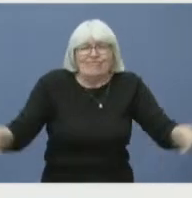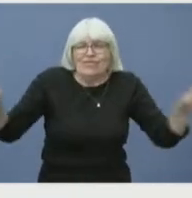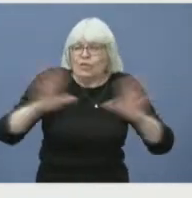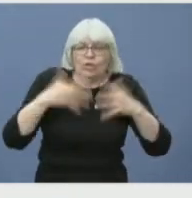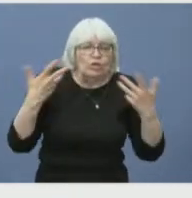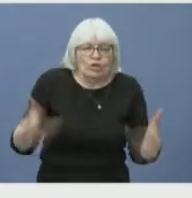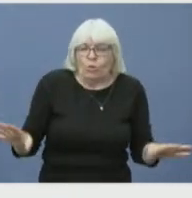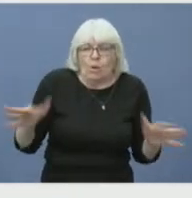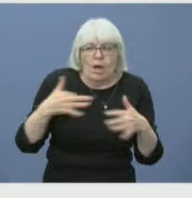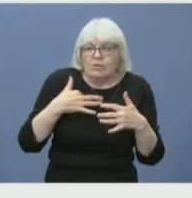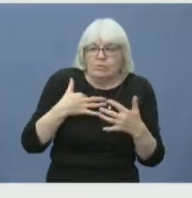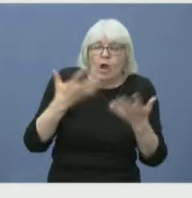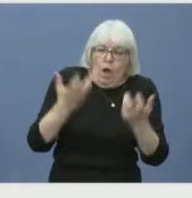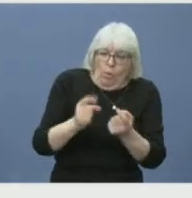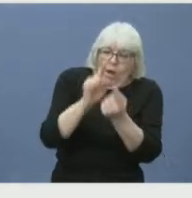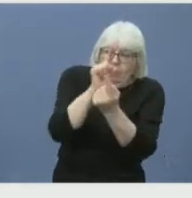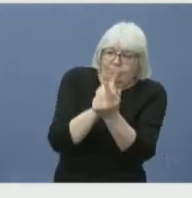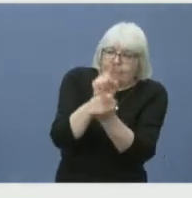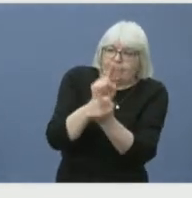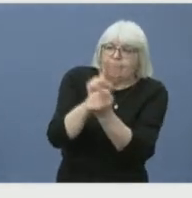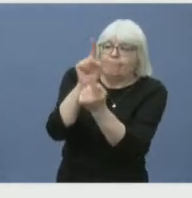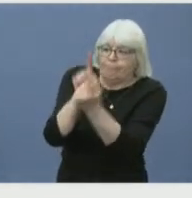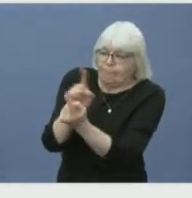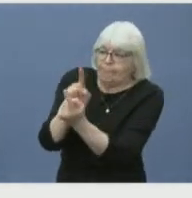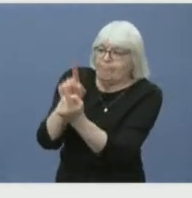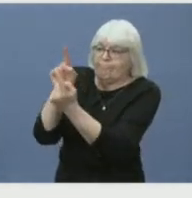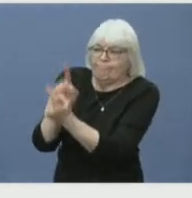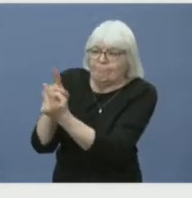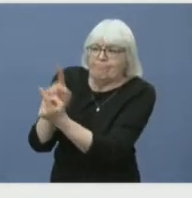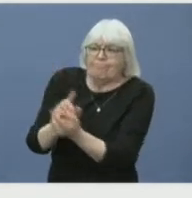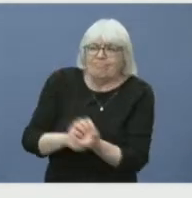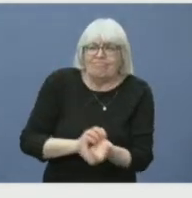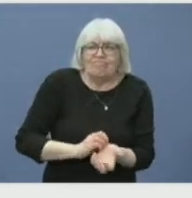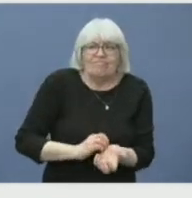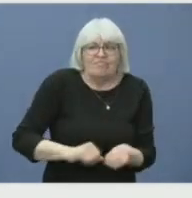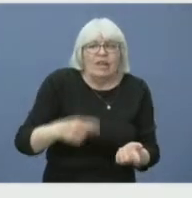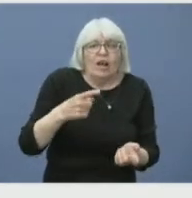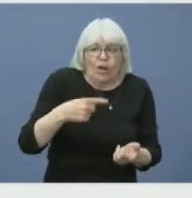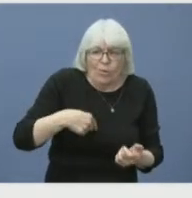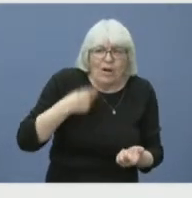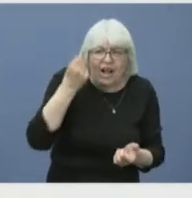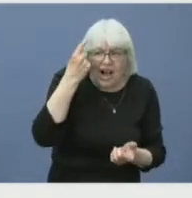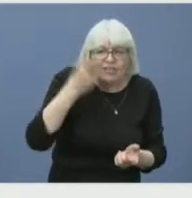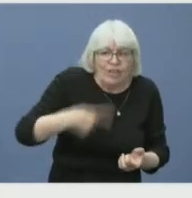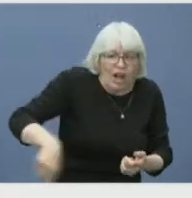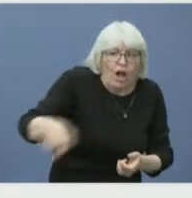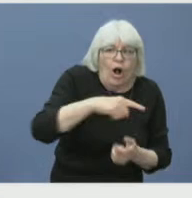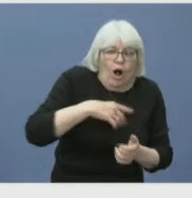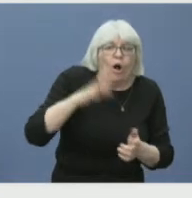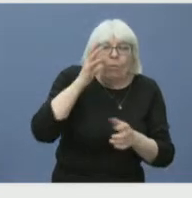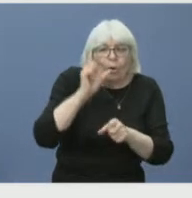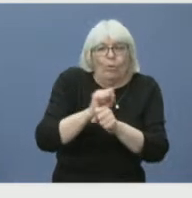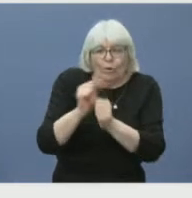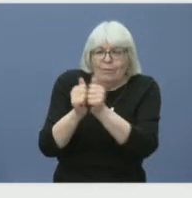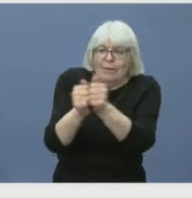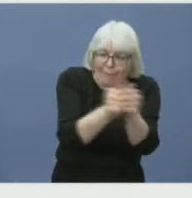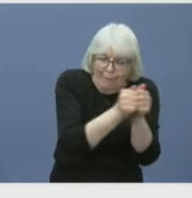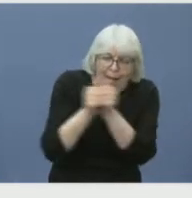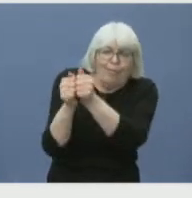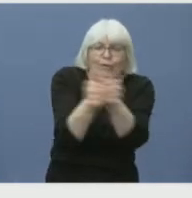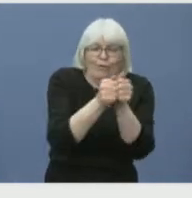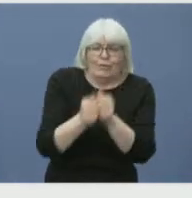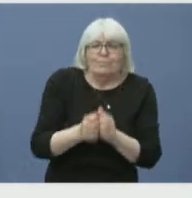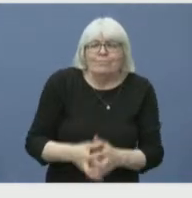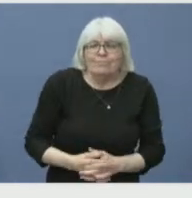And please remember that we are all in this together. Thank you for that, Warden Smith. Now we'll check in with